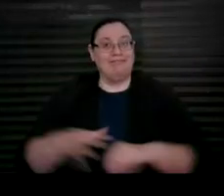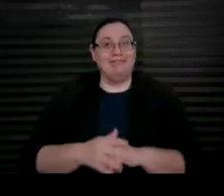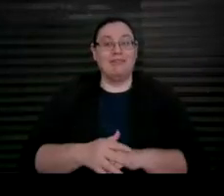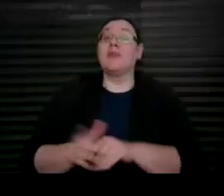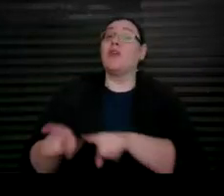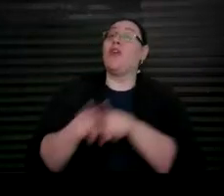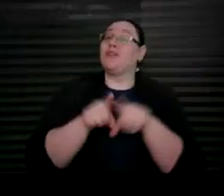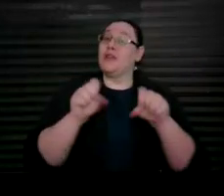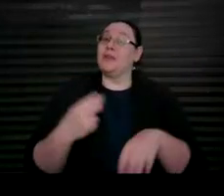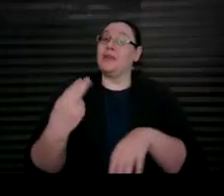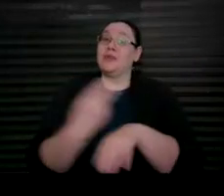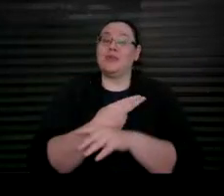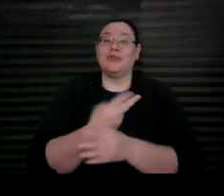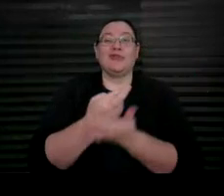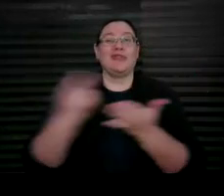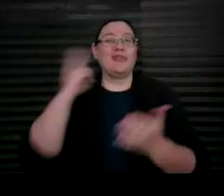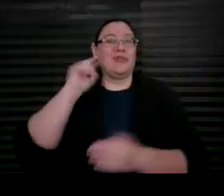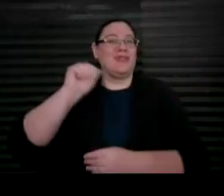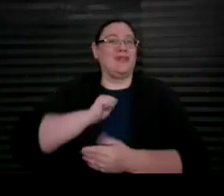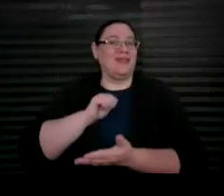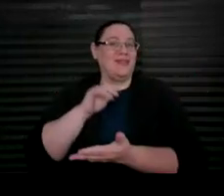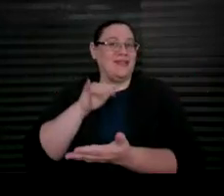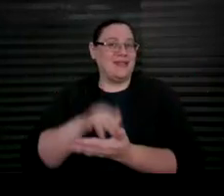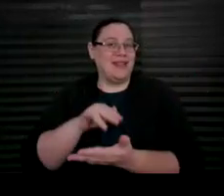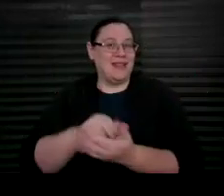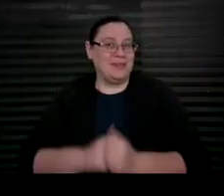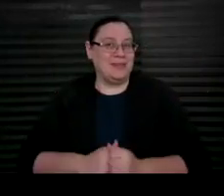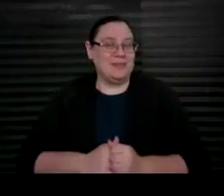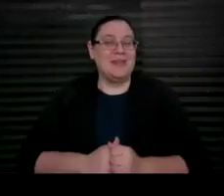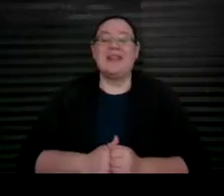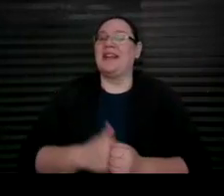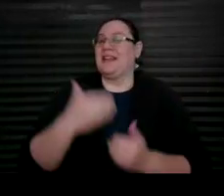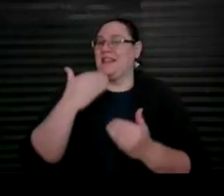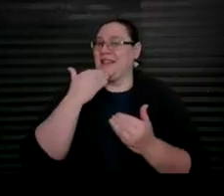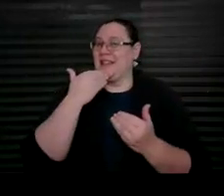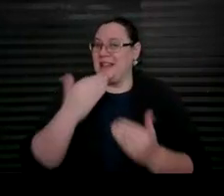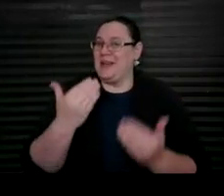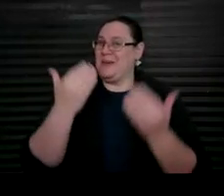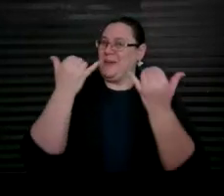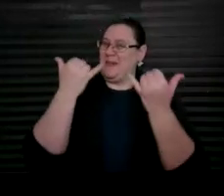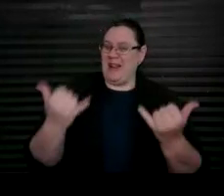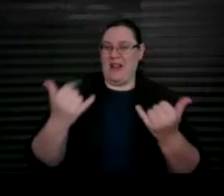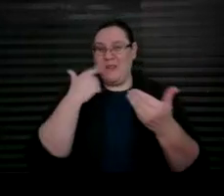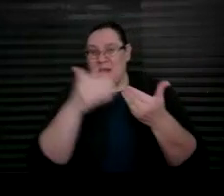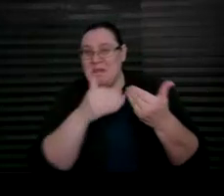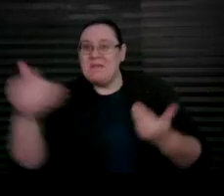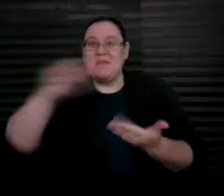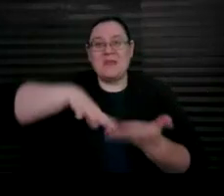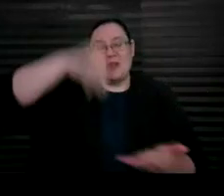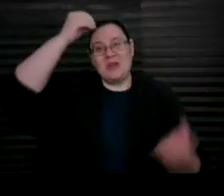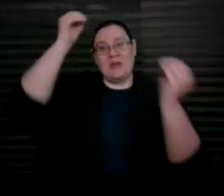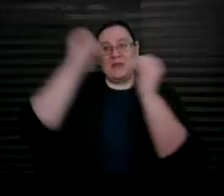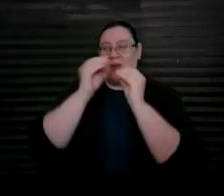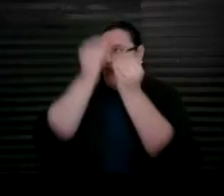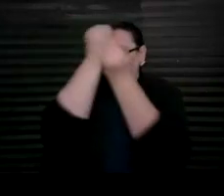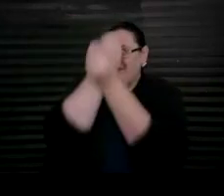as a resource for self-study. Thank you in advance for learning more and helping to spread the word about